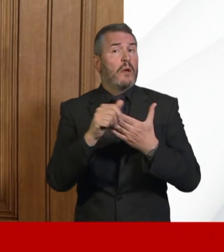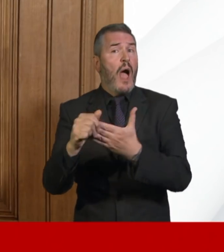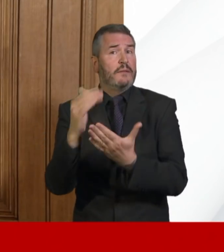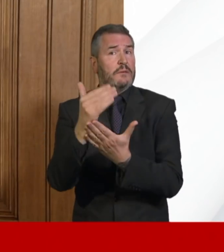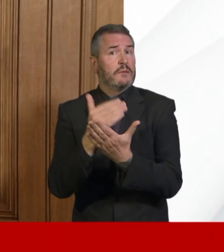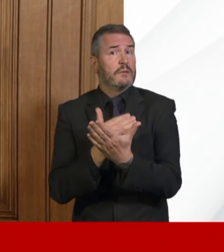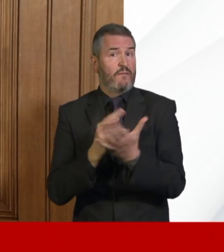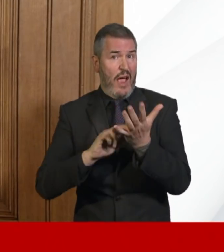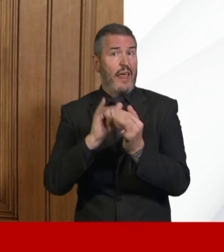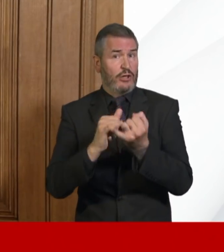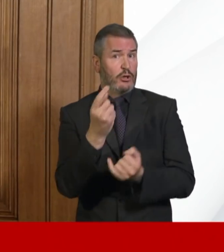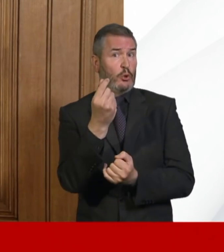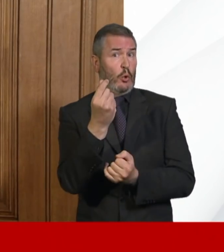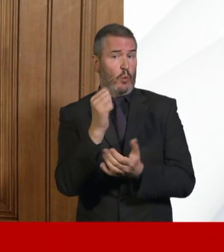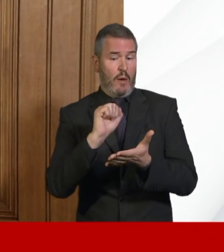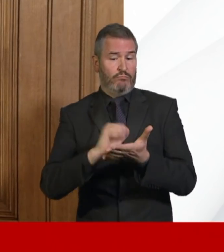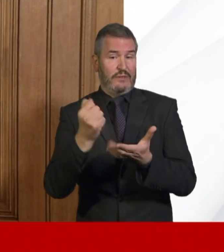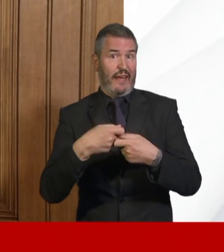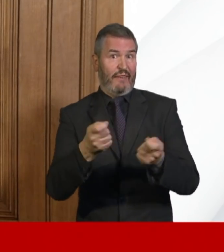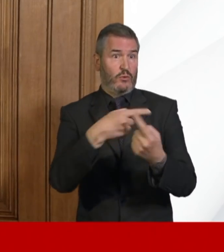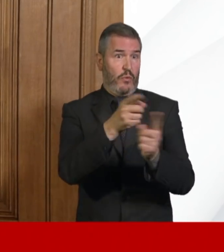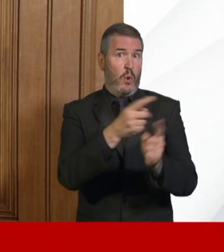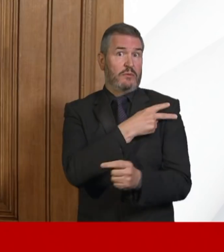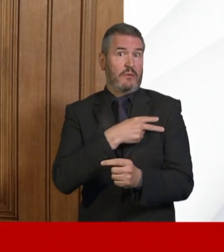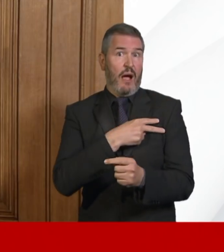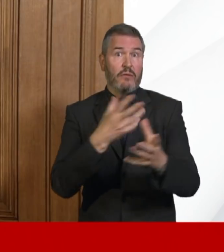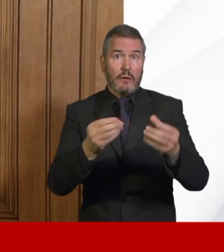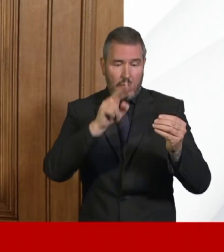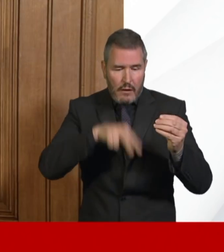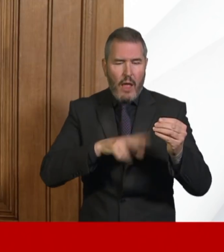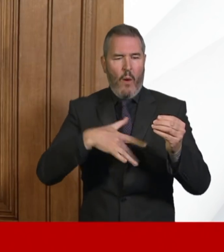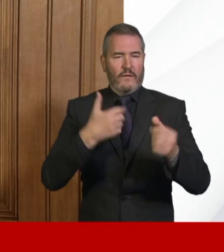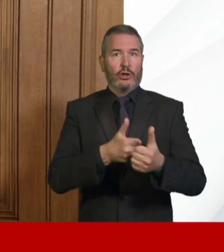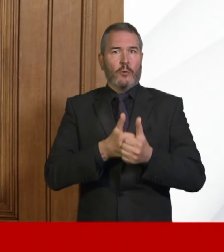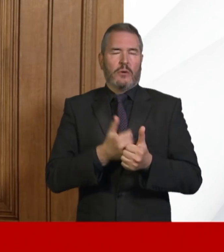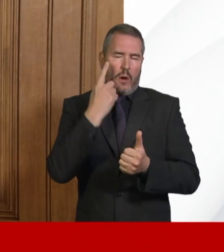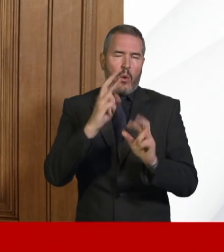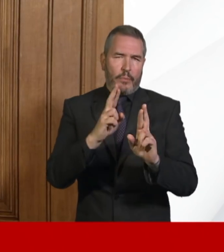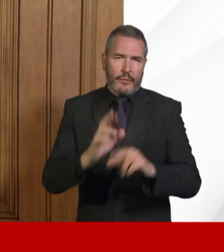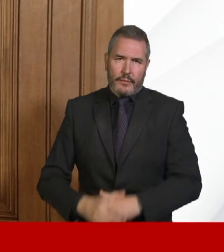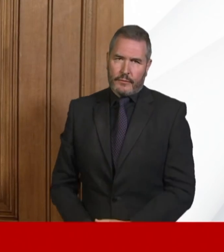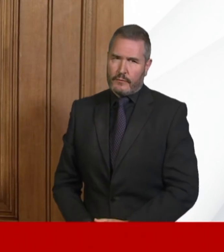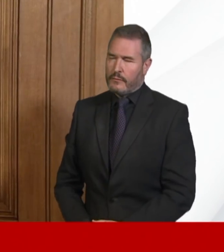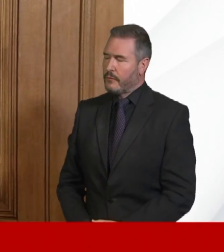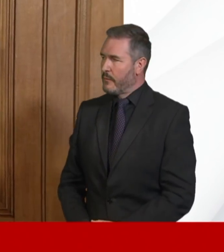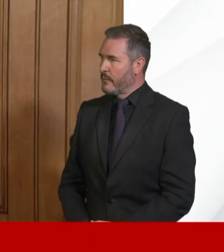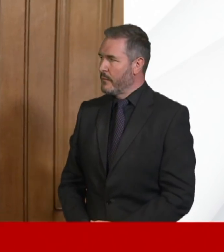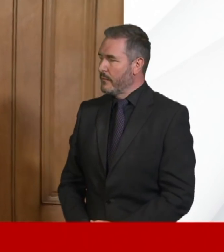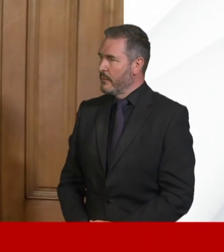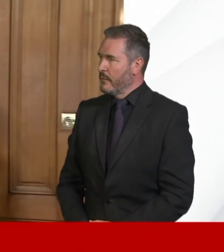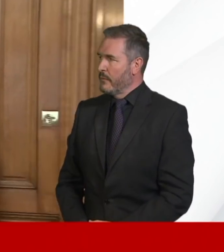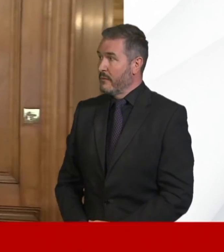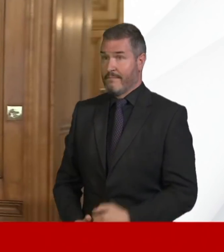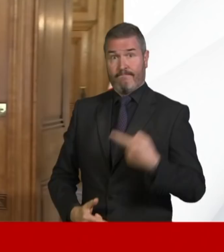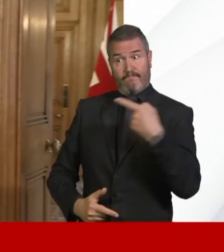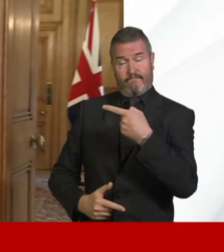in the NHS shortly. And I'm hoping that will help to support them in their work on the front line. Thank you, Jenny. And the guidance